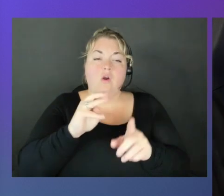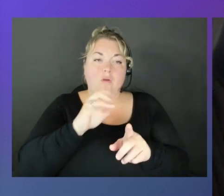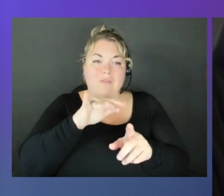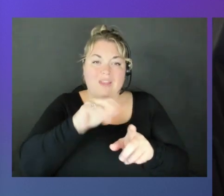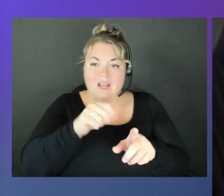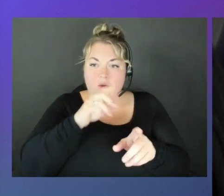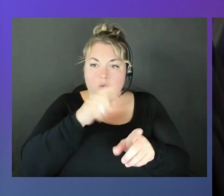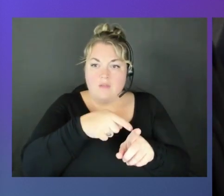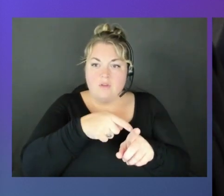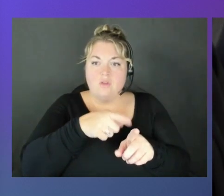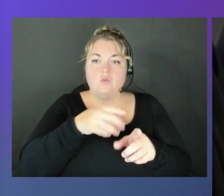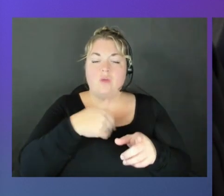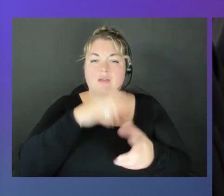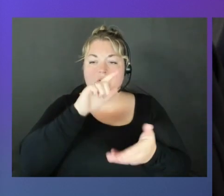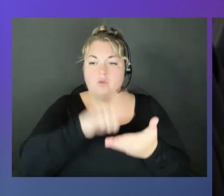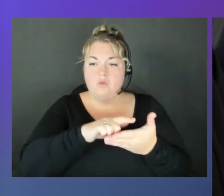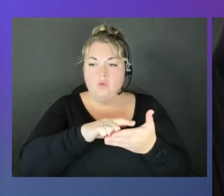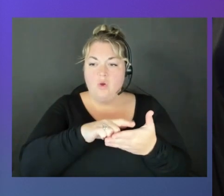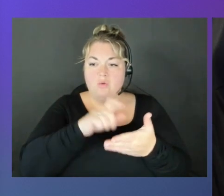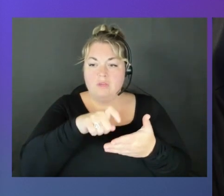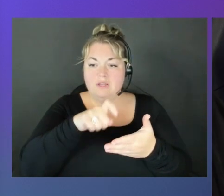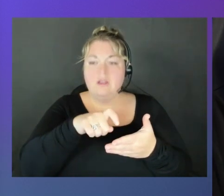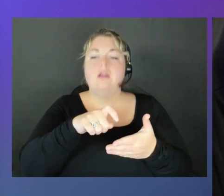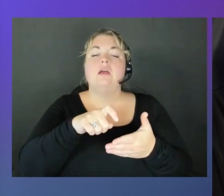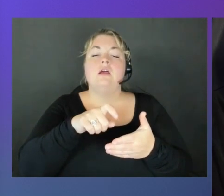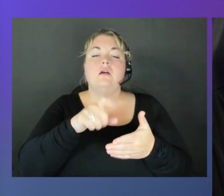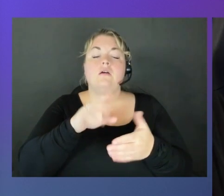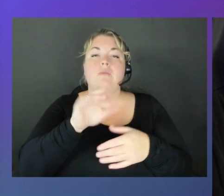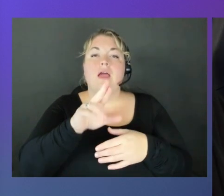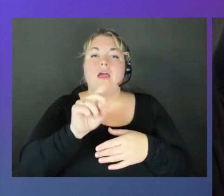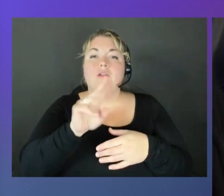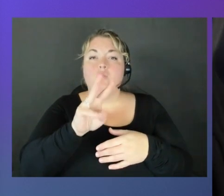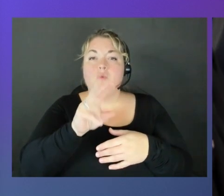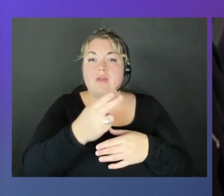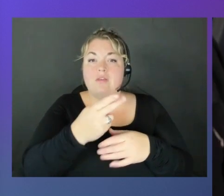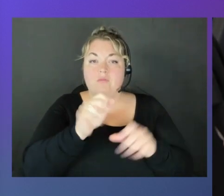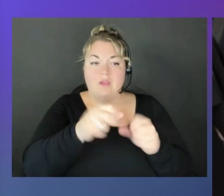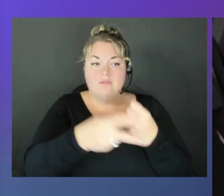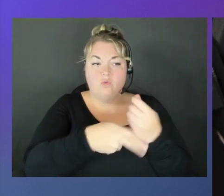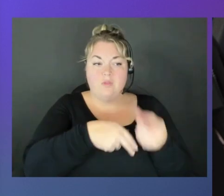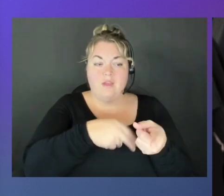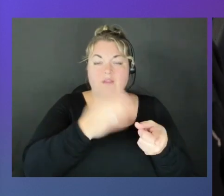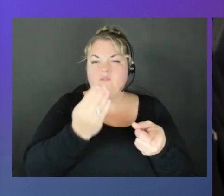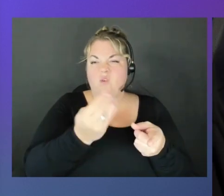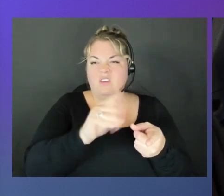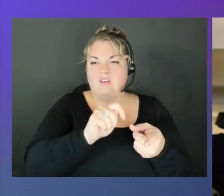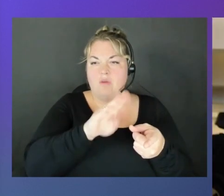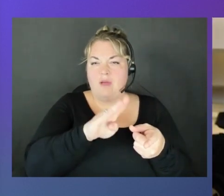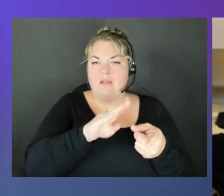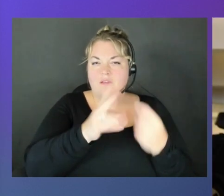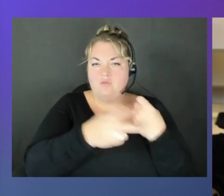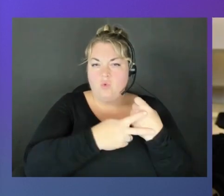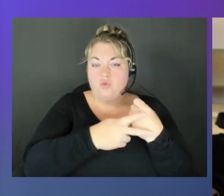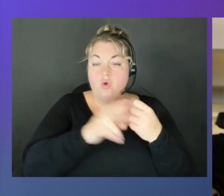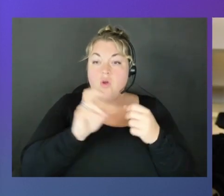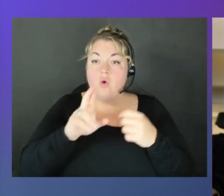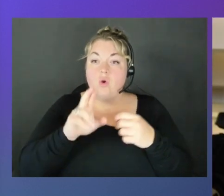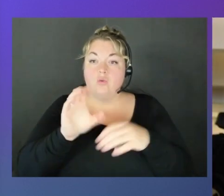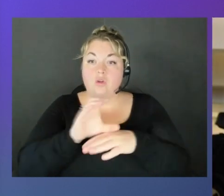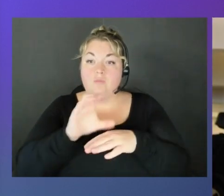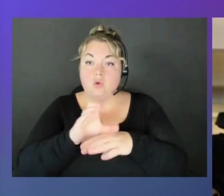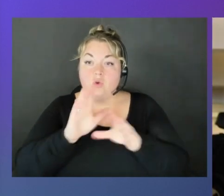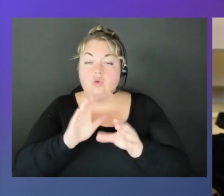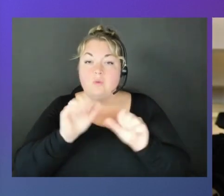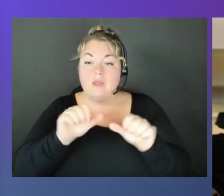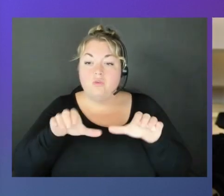bandwidth, snow cone makes a lot of sense, it's 14 terabytes of storage. And you also have compute. You can use the compute to do some pre-processing